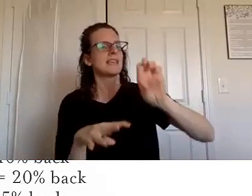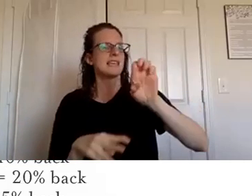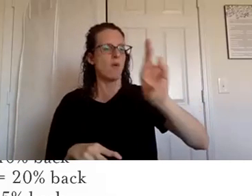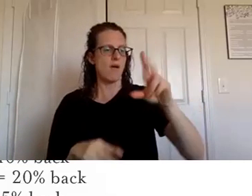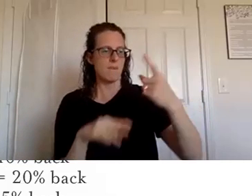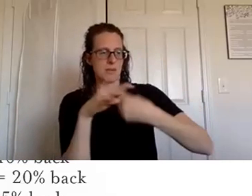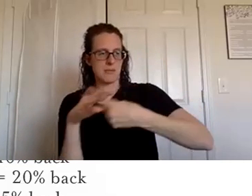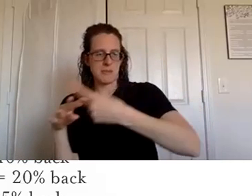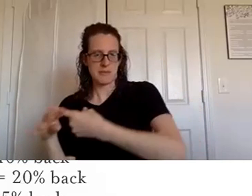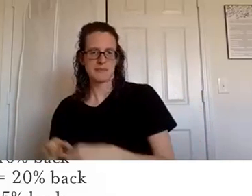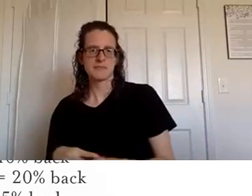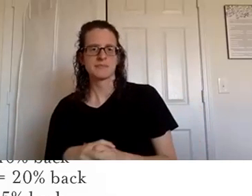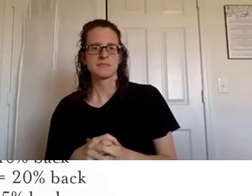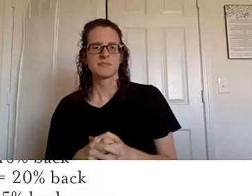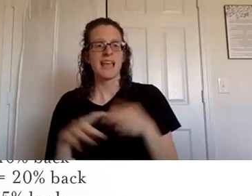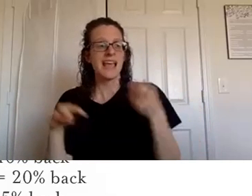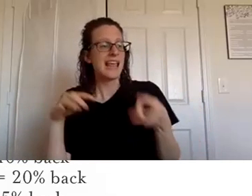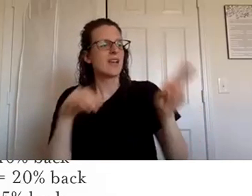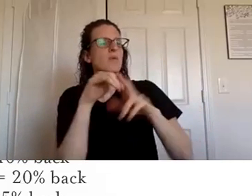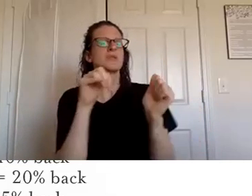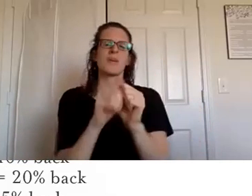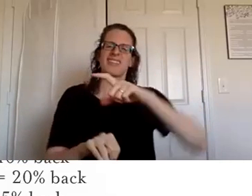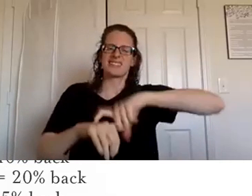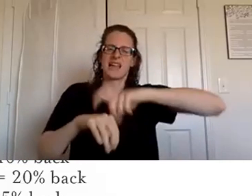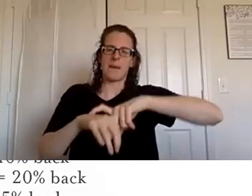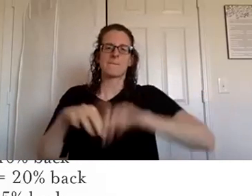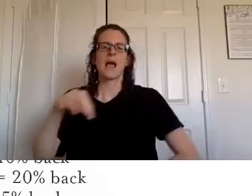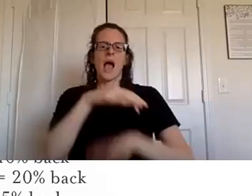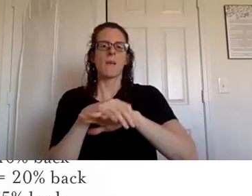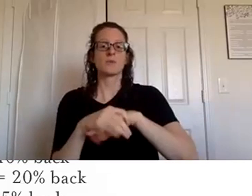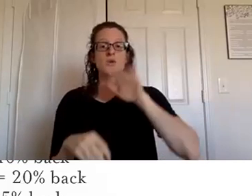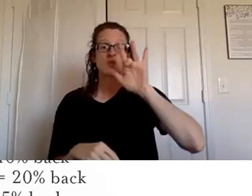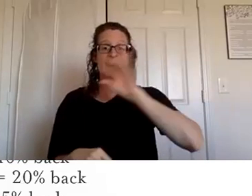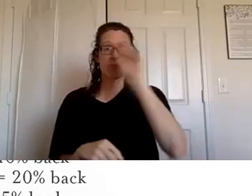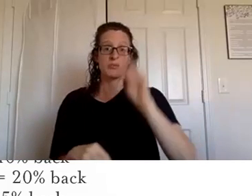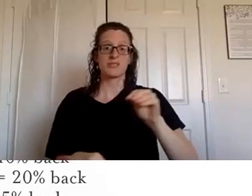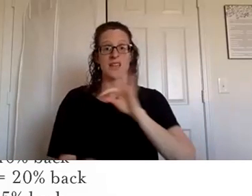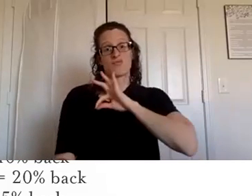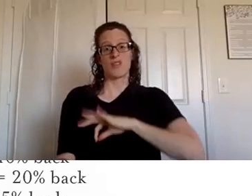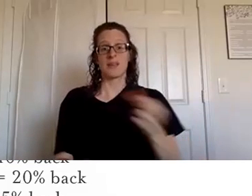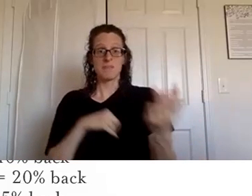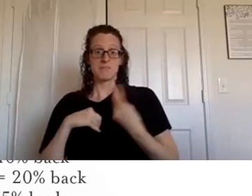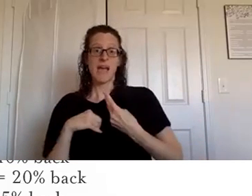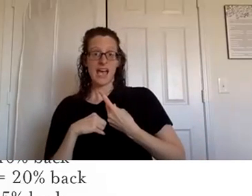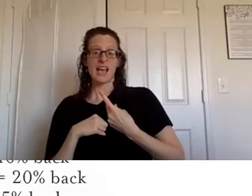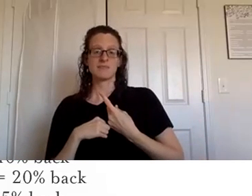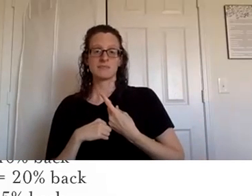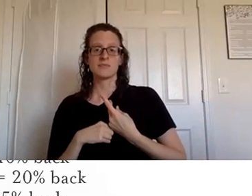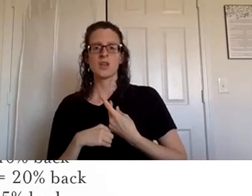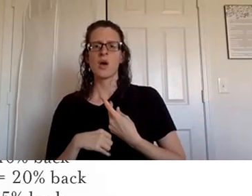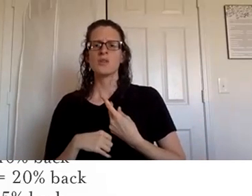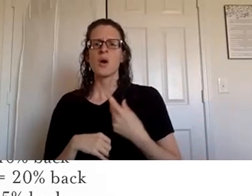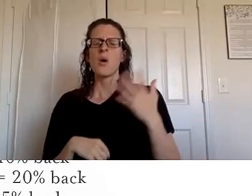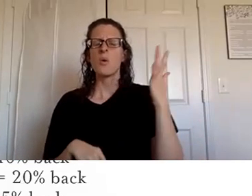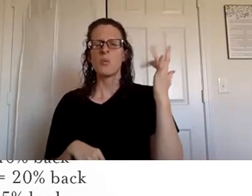after month month it increases with time up to 25 percent back so um why are we